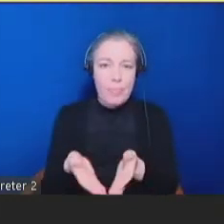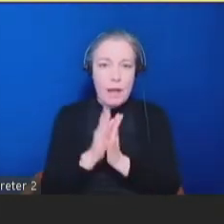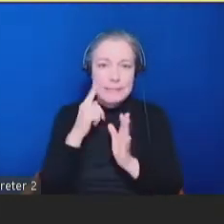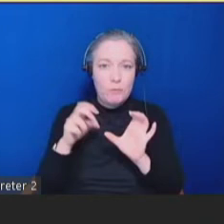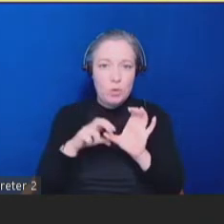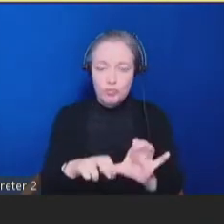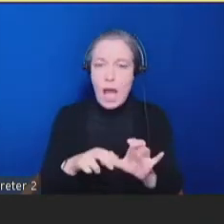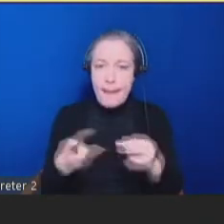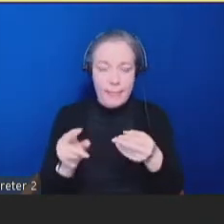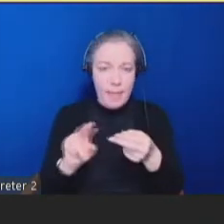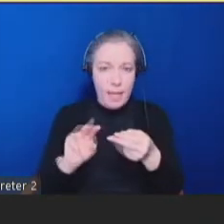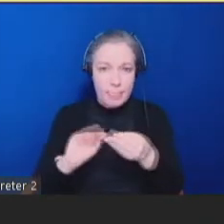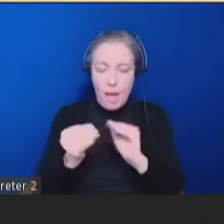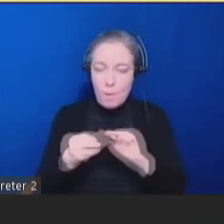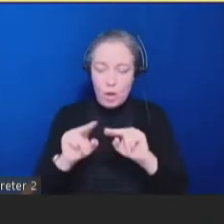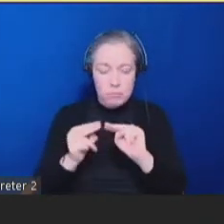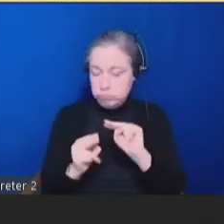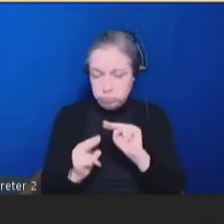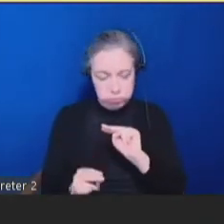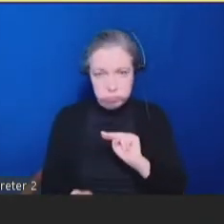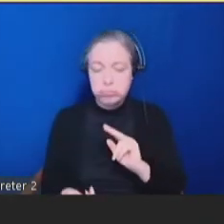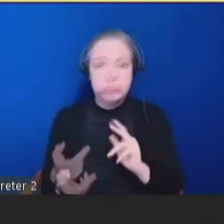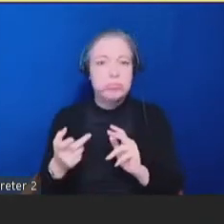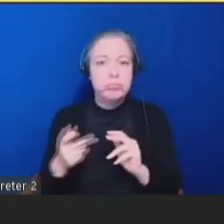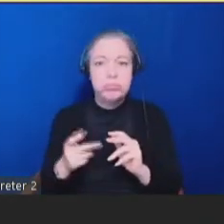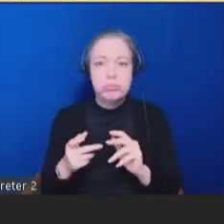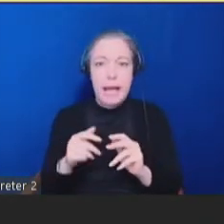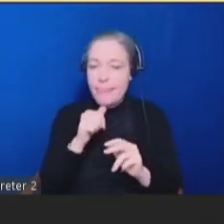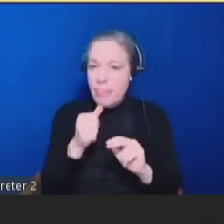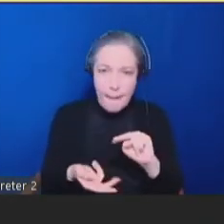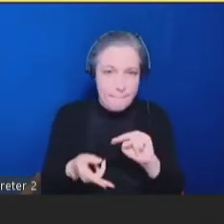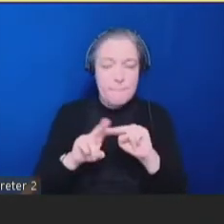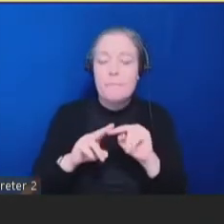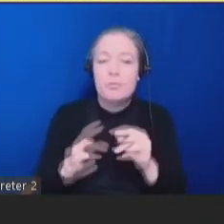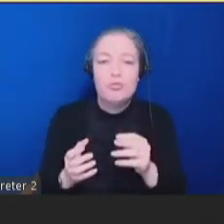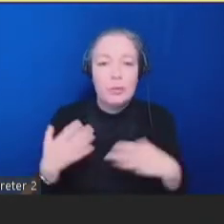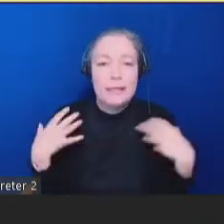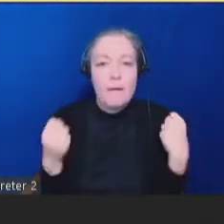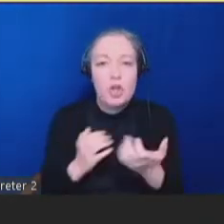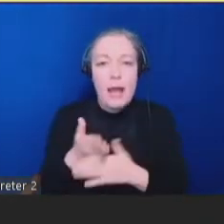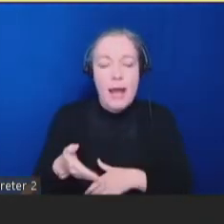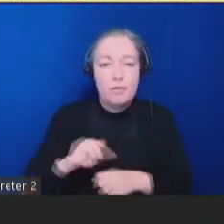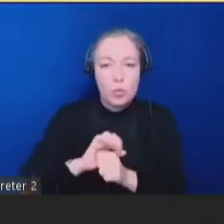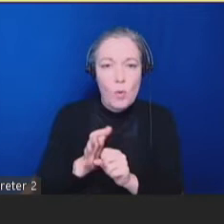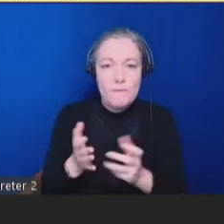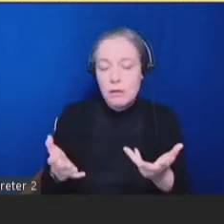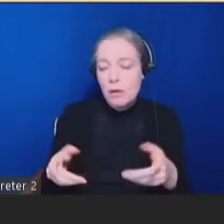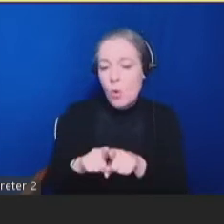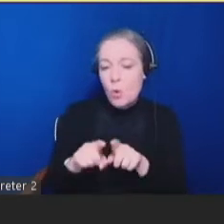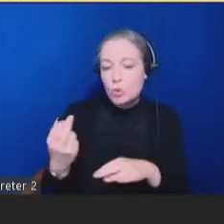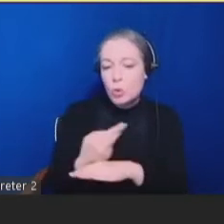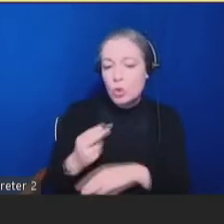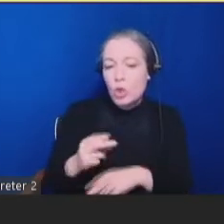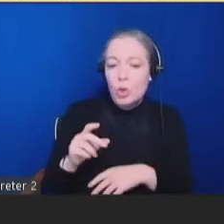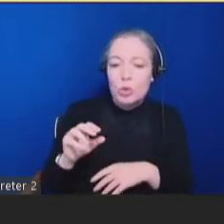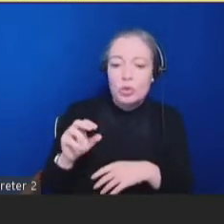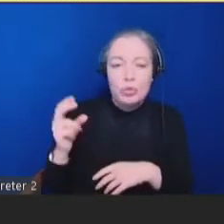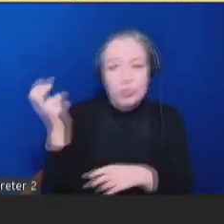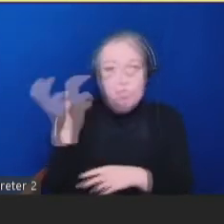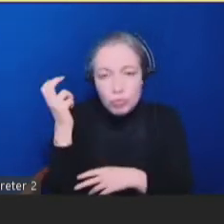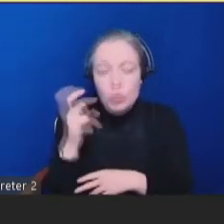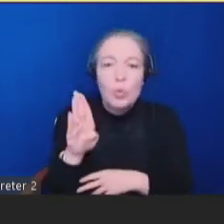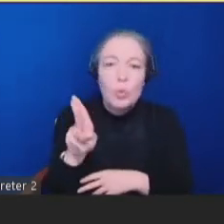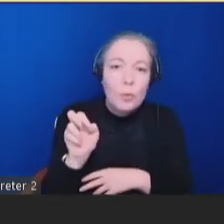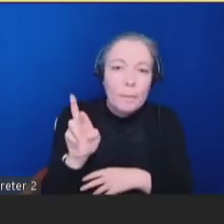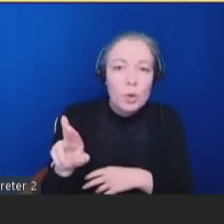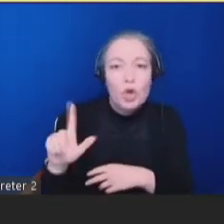abounds by using Uber, Lyft, and other transportation options to get people where they need to be to access information in